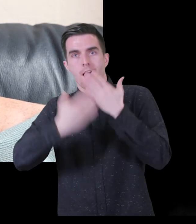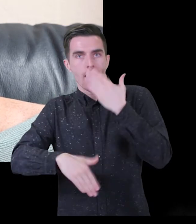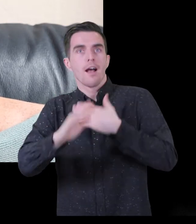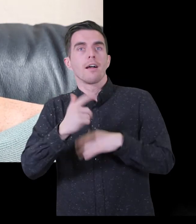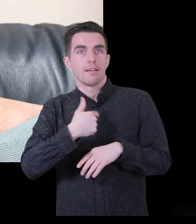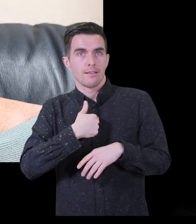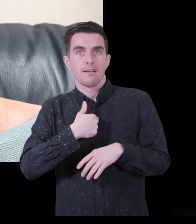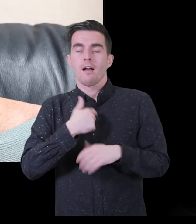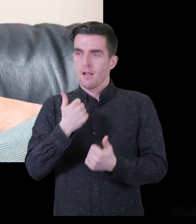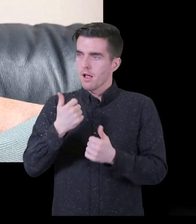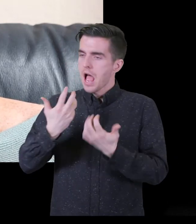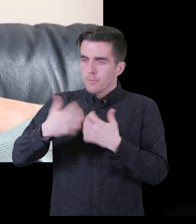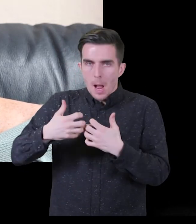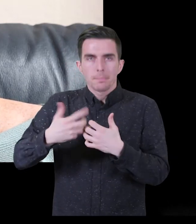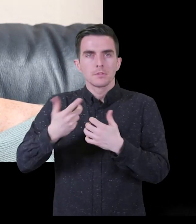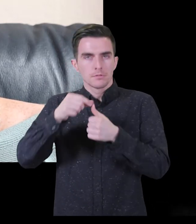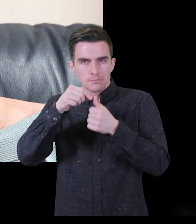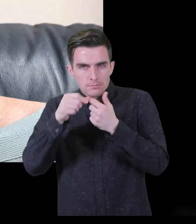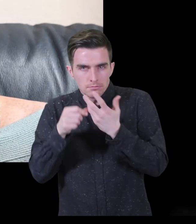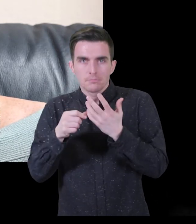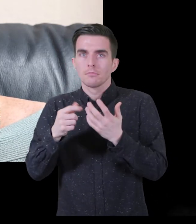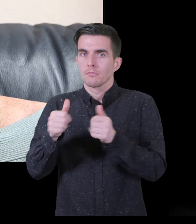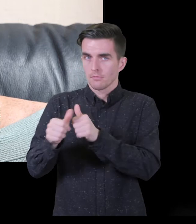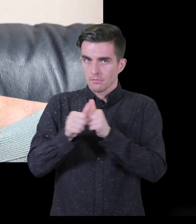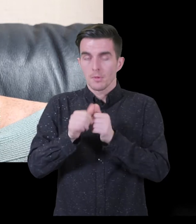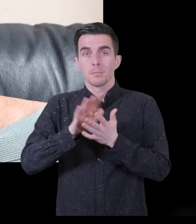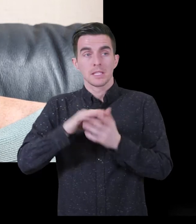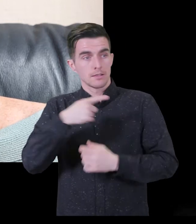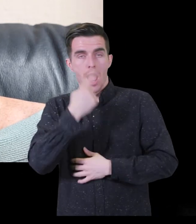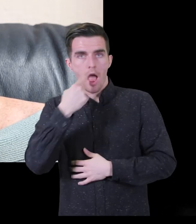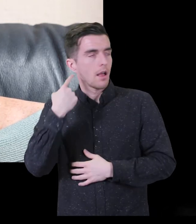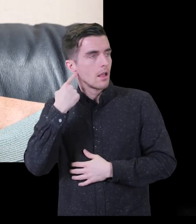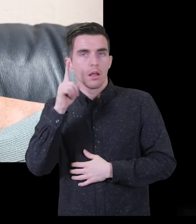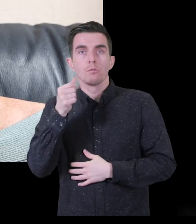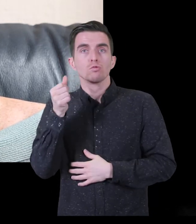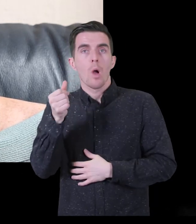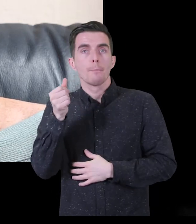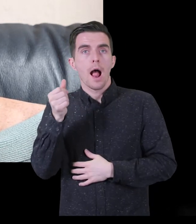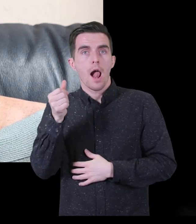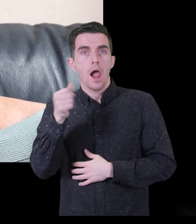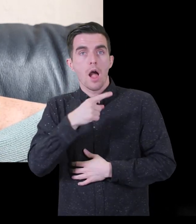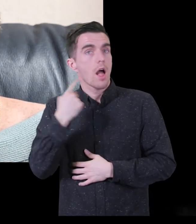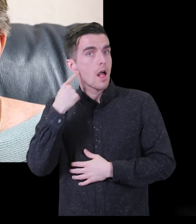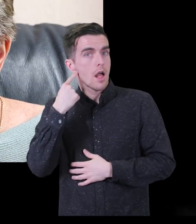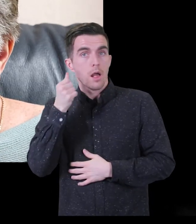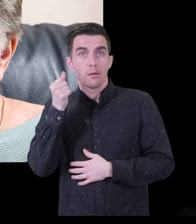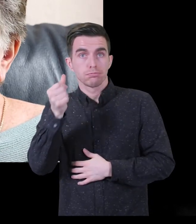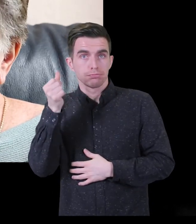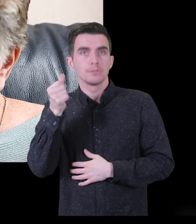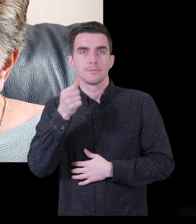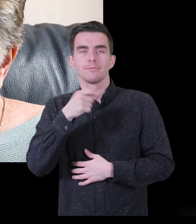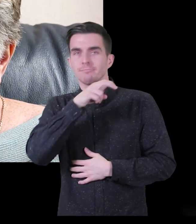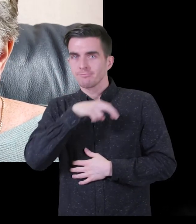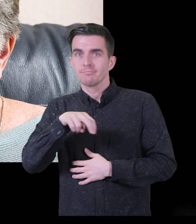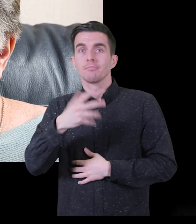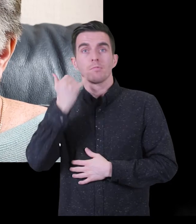agreed on and an action plan. And promises were made that particular things we put in place and